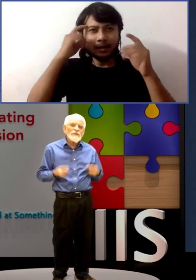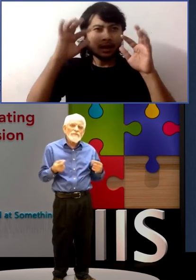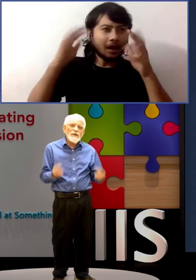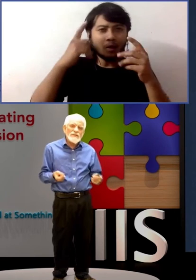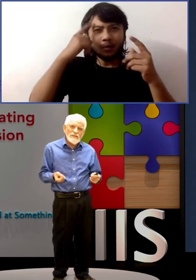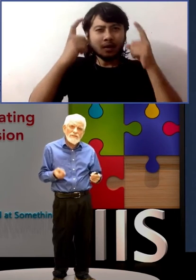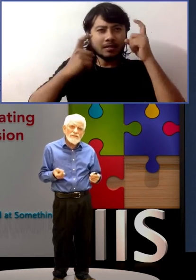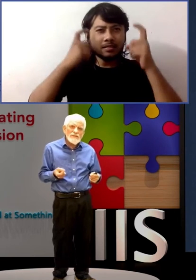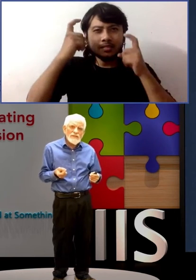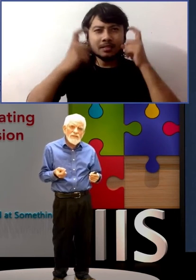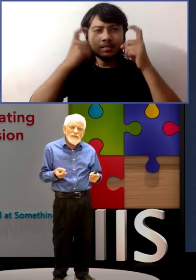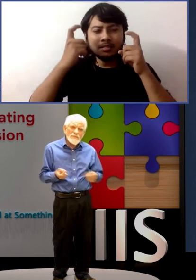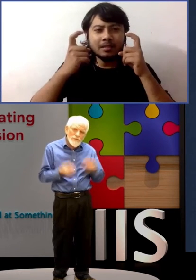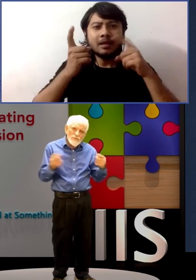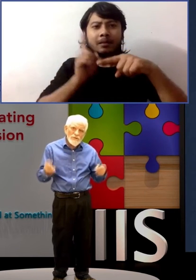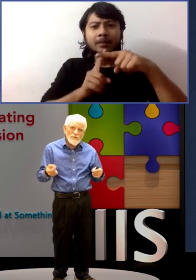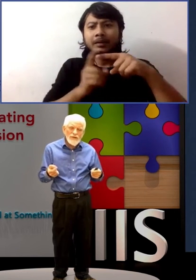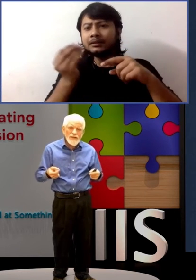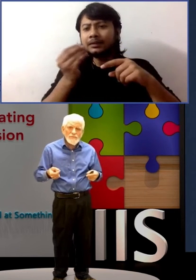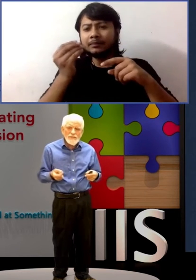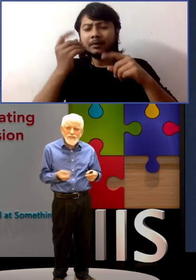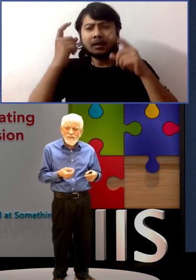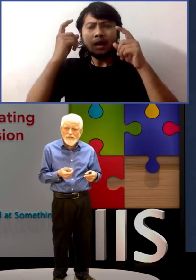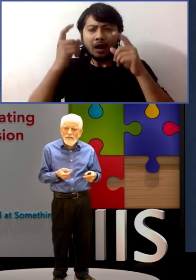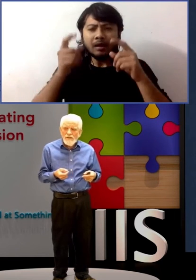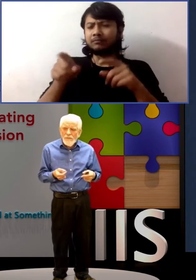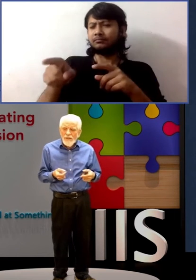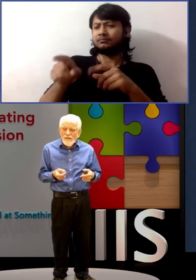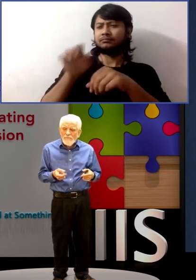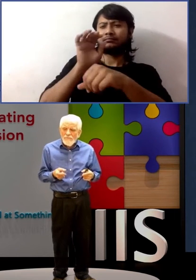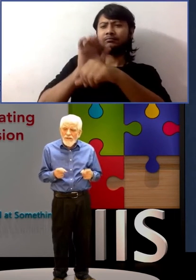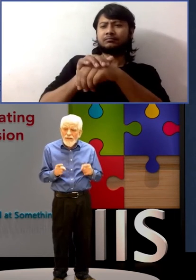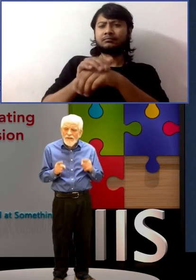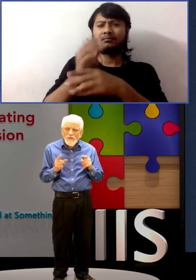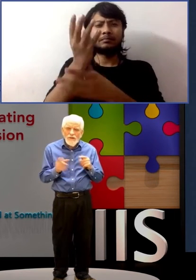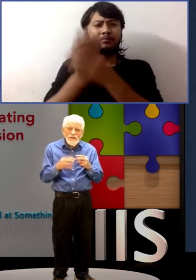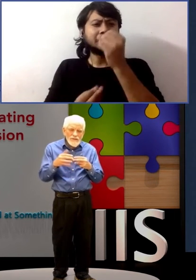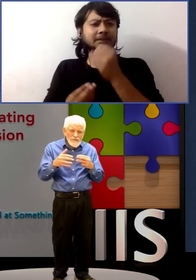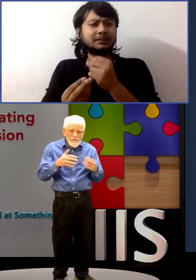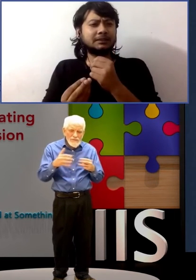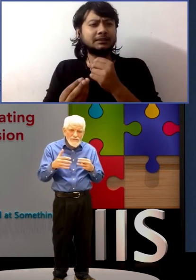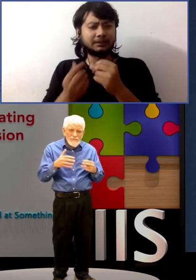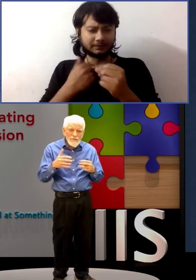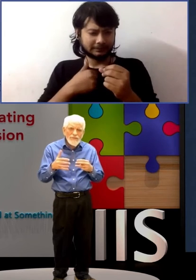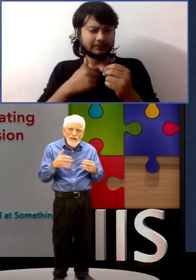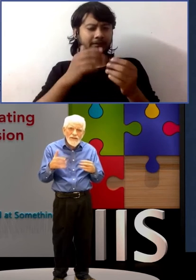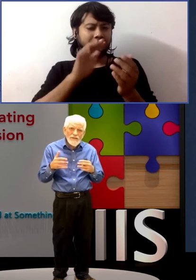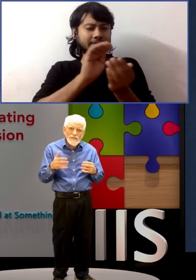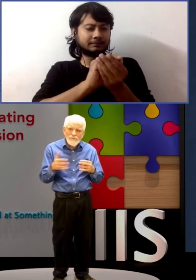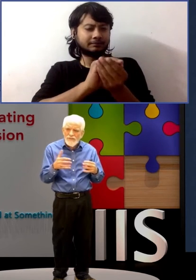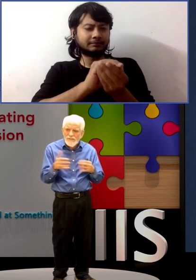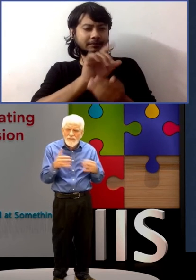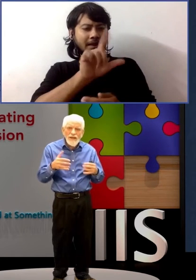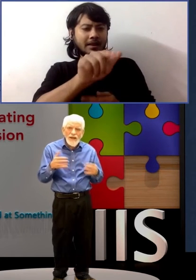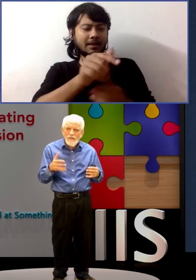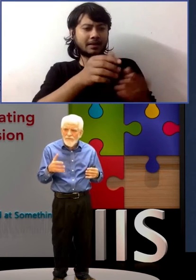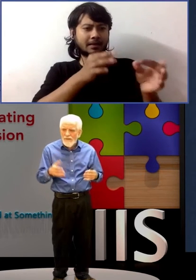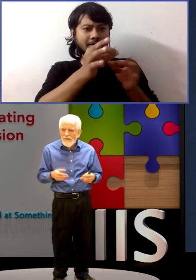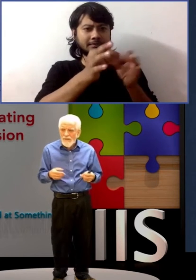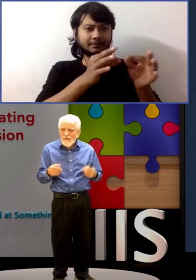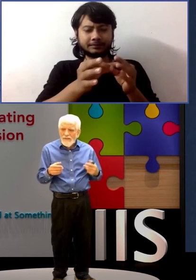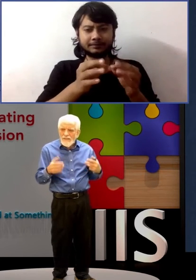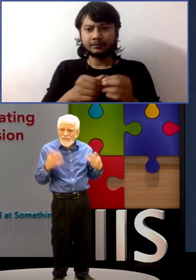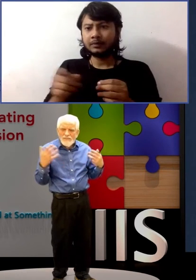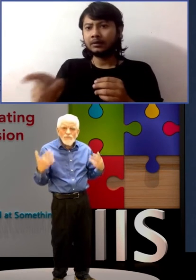developmental process. And we'll talk more about gaps later. In order to methodically bridge the gap,